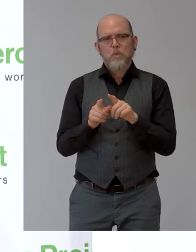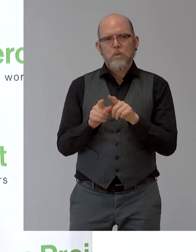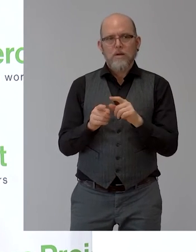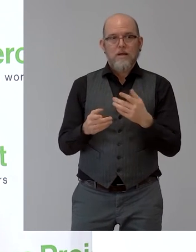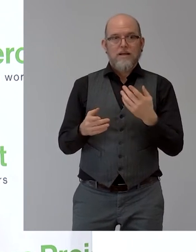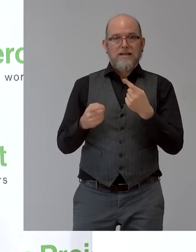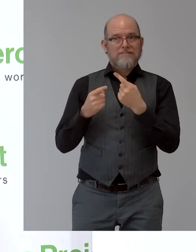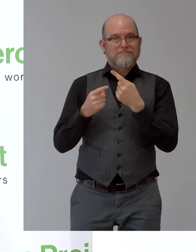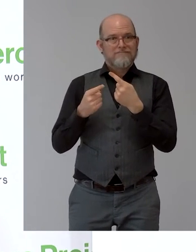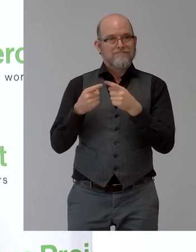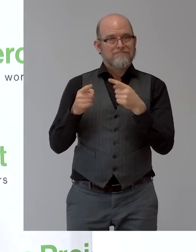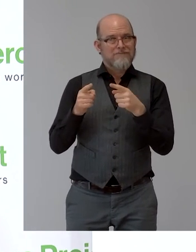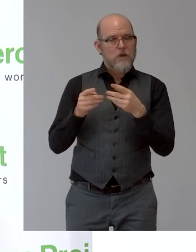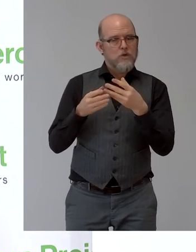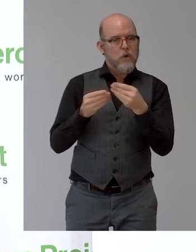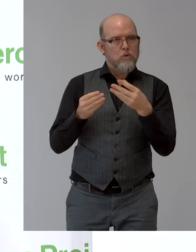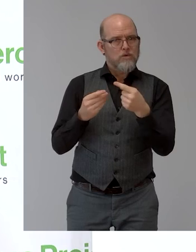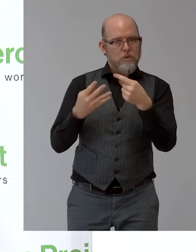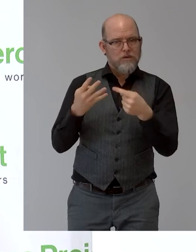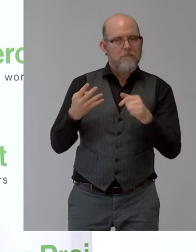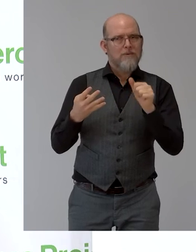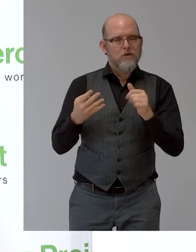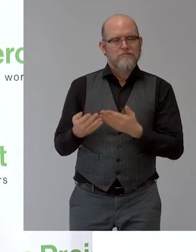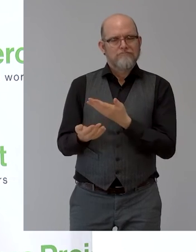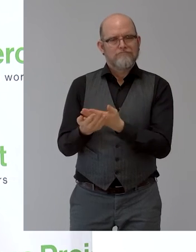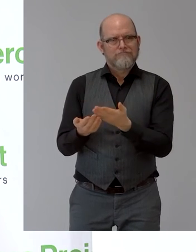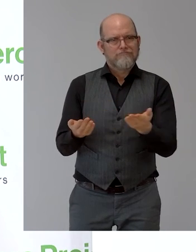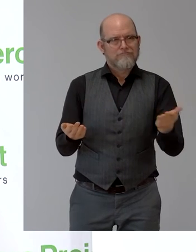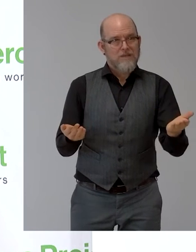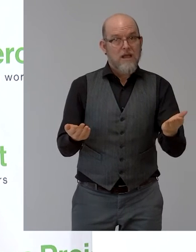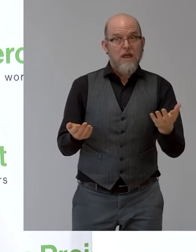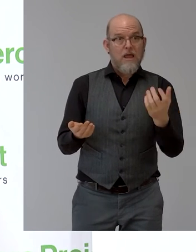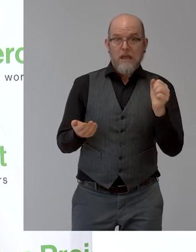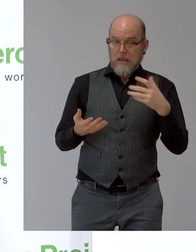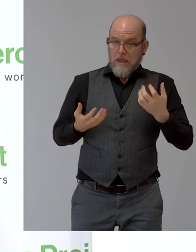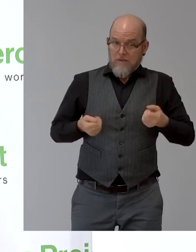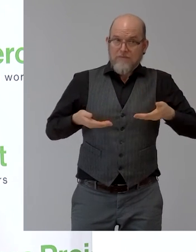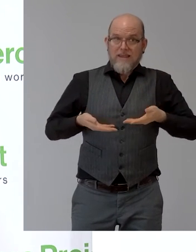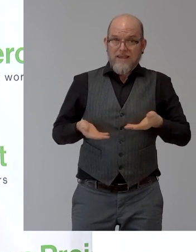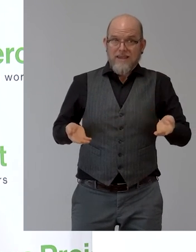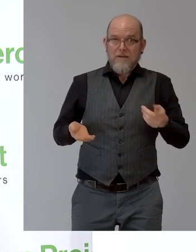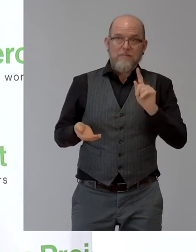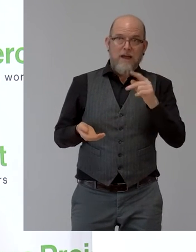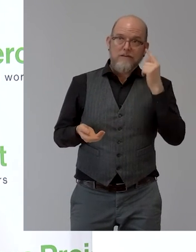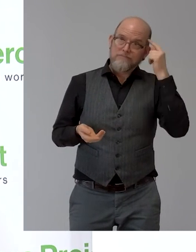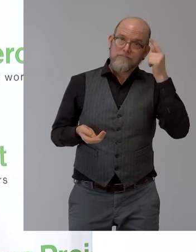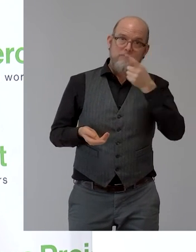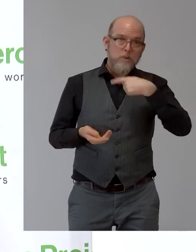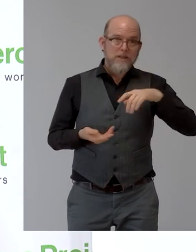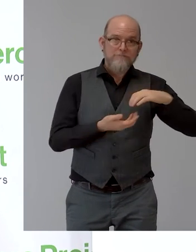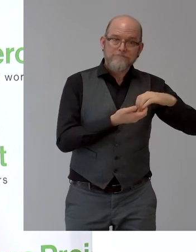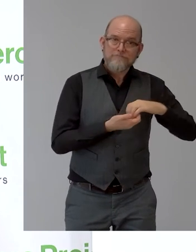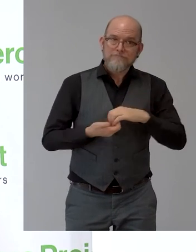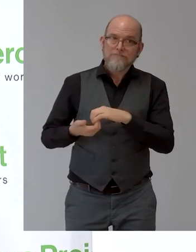that are already existing. Yeah, and collecting them in one technology.